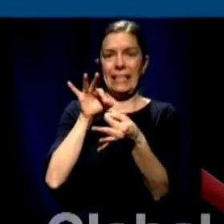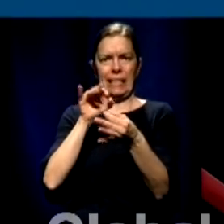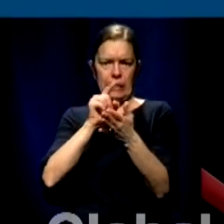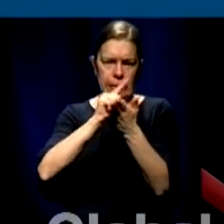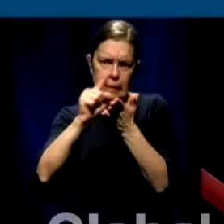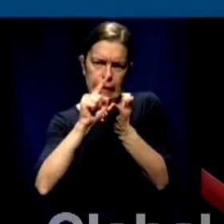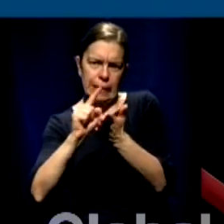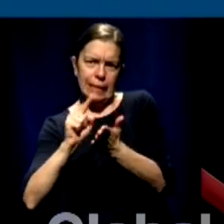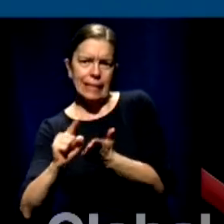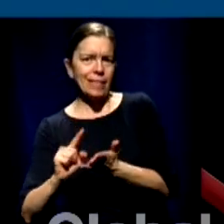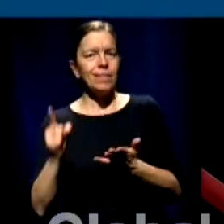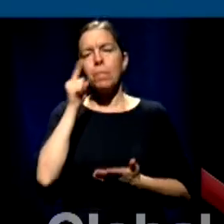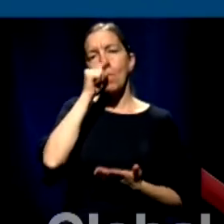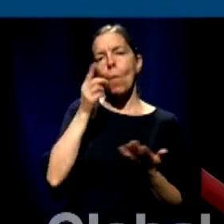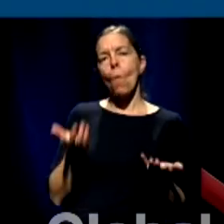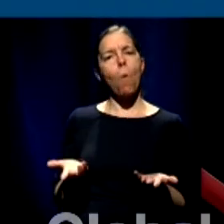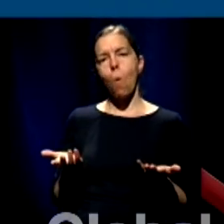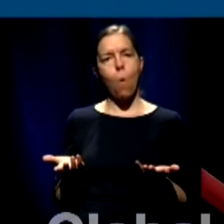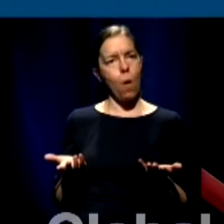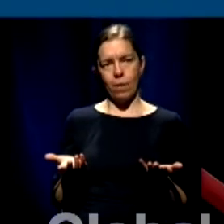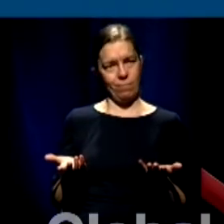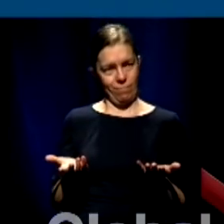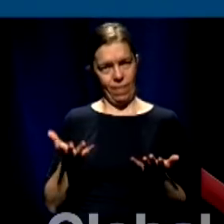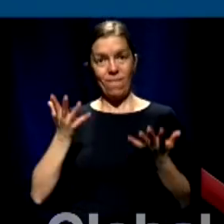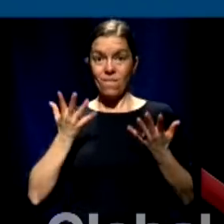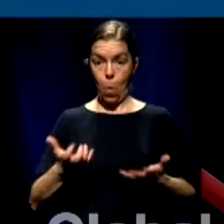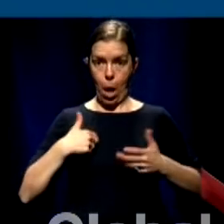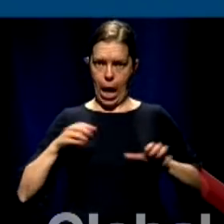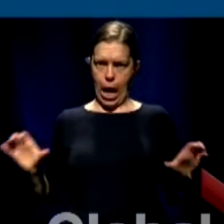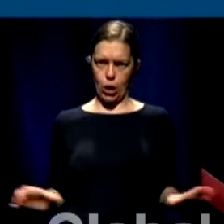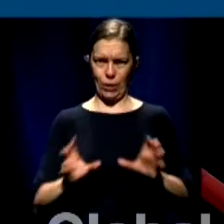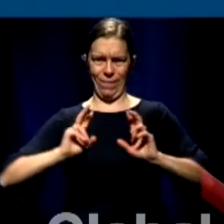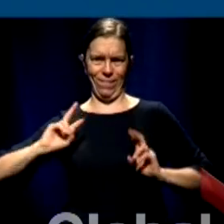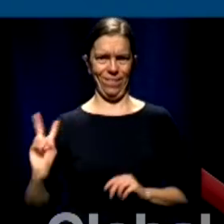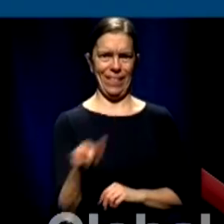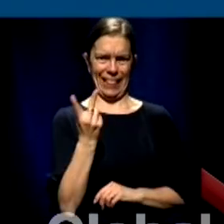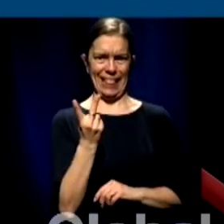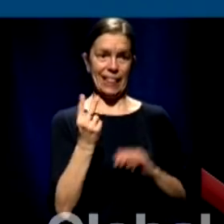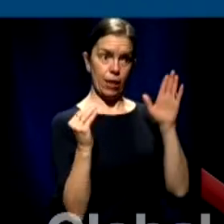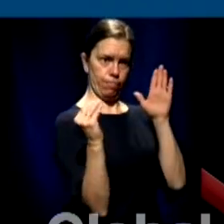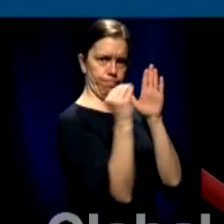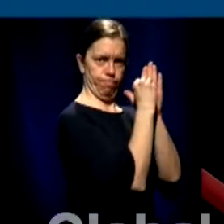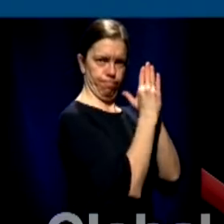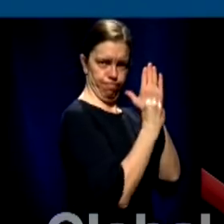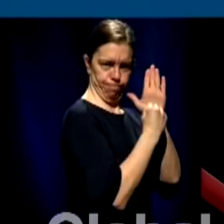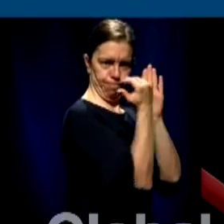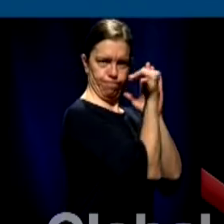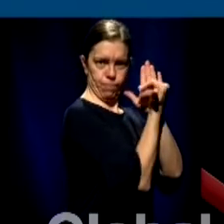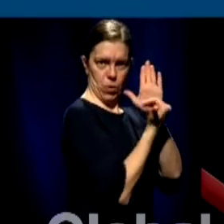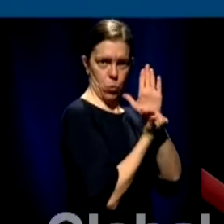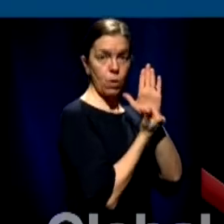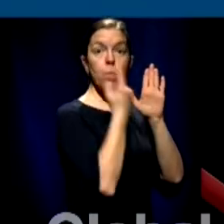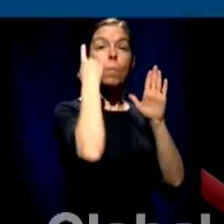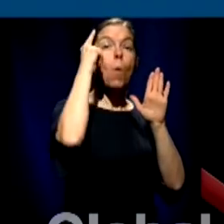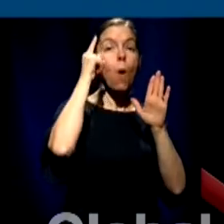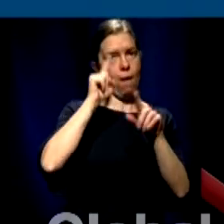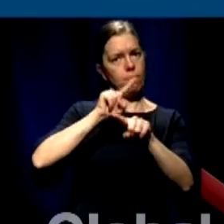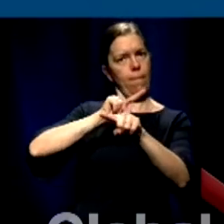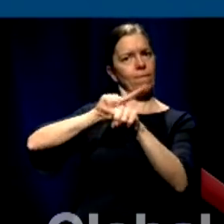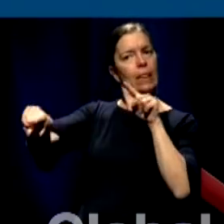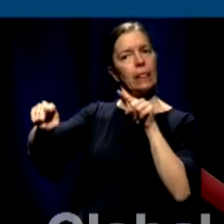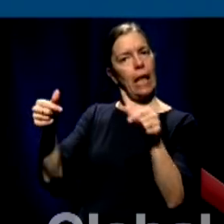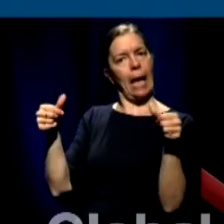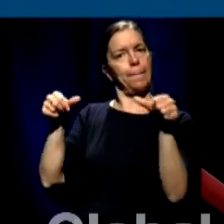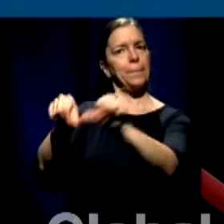we'll be in a week or two but we really wish to act in a preventive way by adding measures